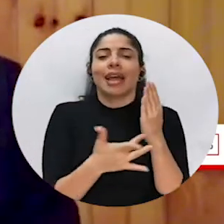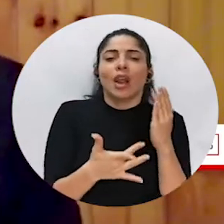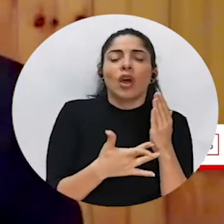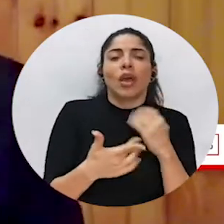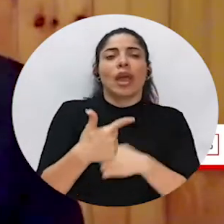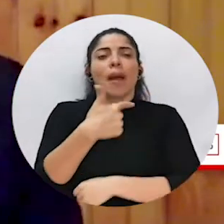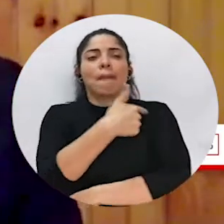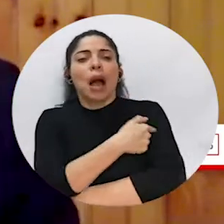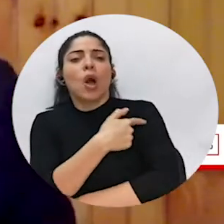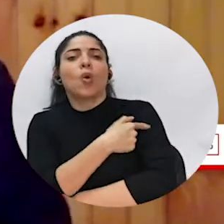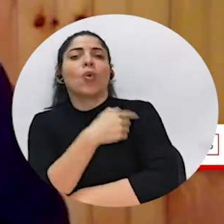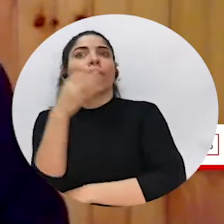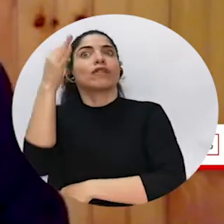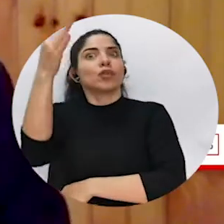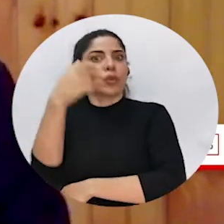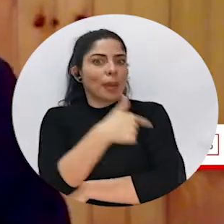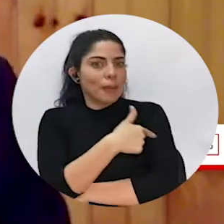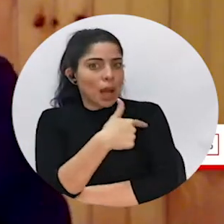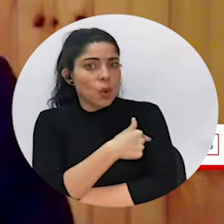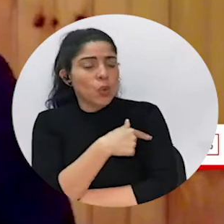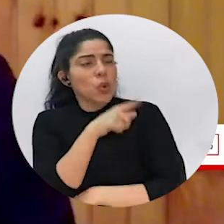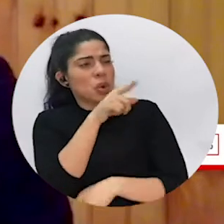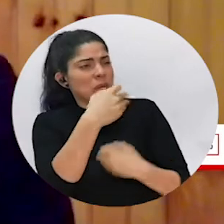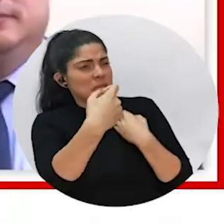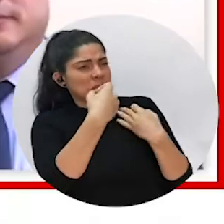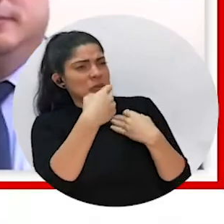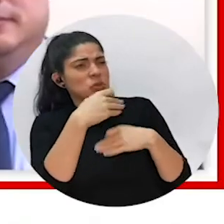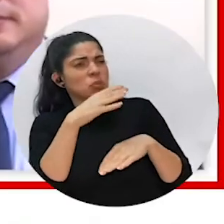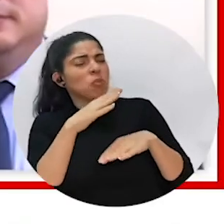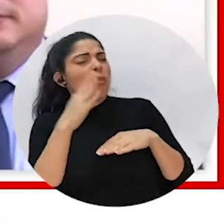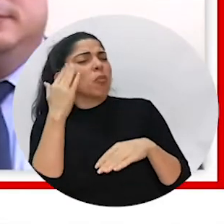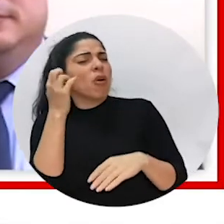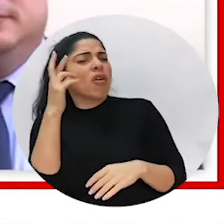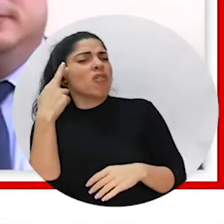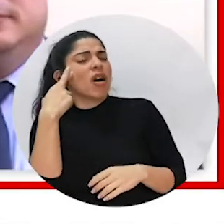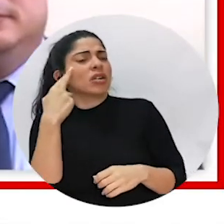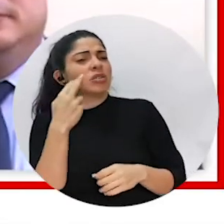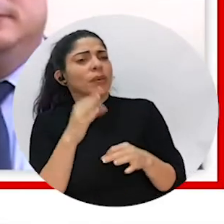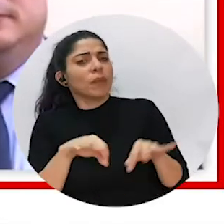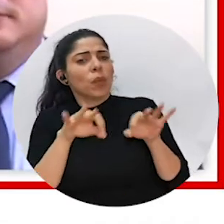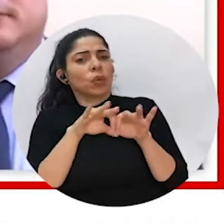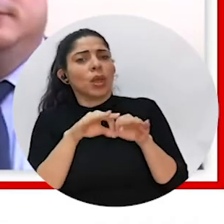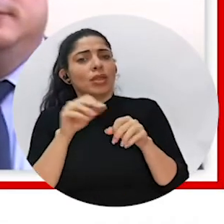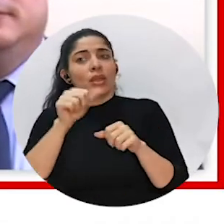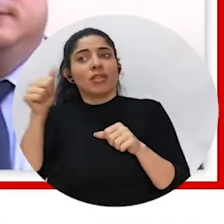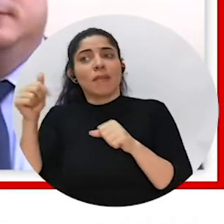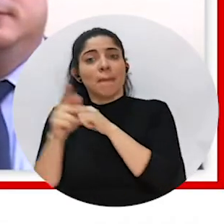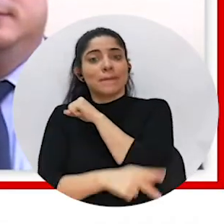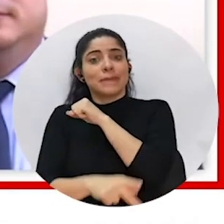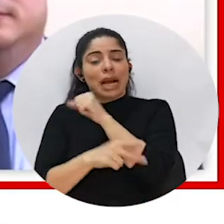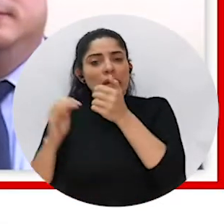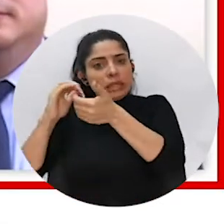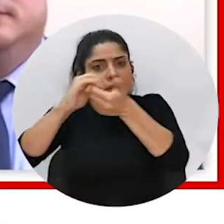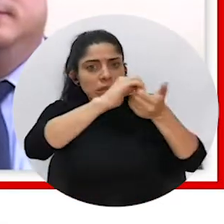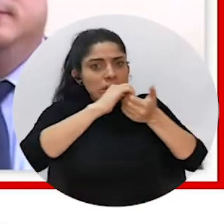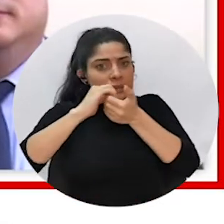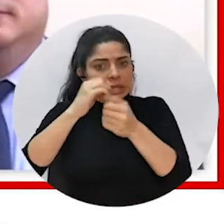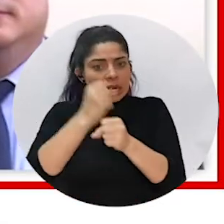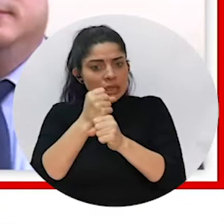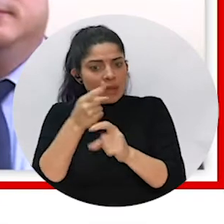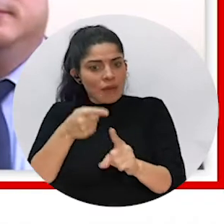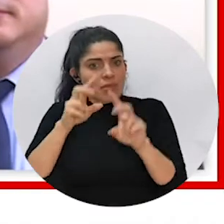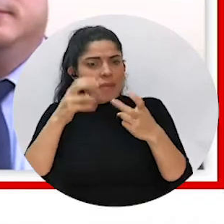to technology, a vaccine, a future vaccine. Can you just speak a bit about the importance of working together, of multilateral